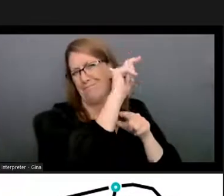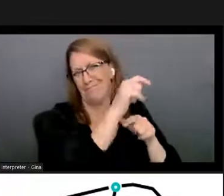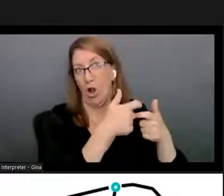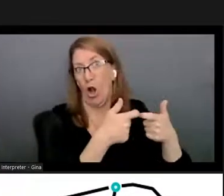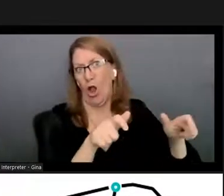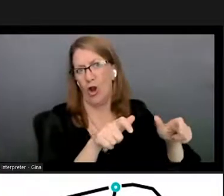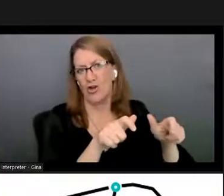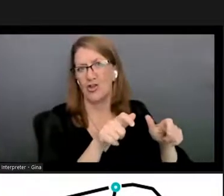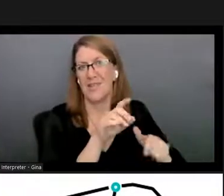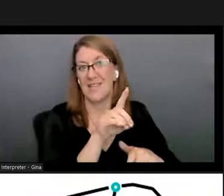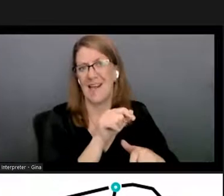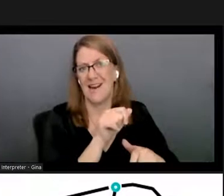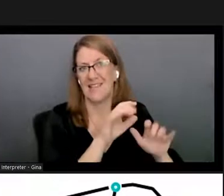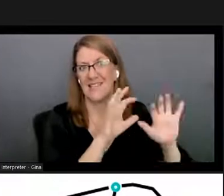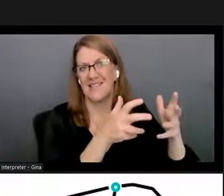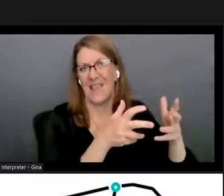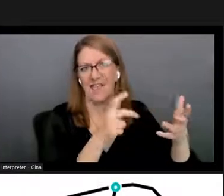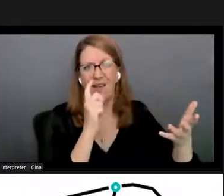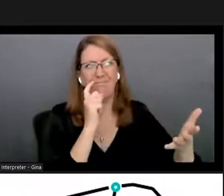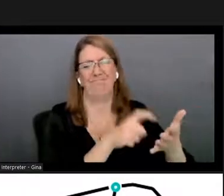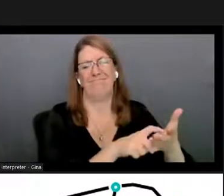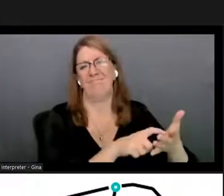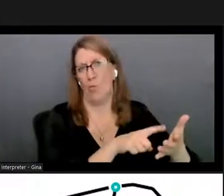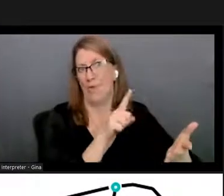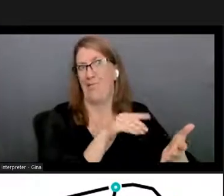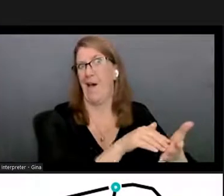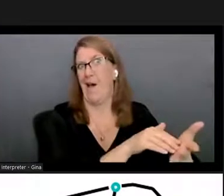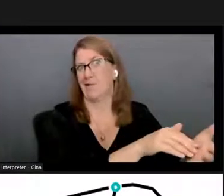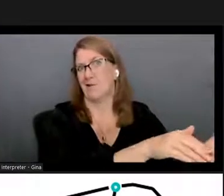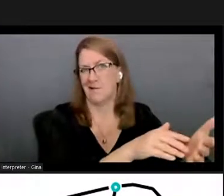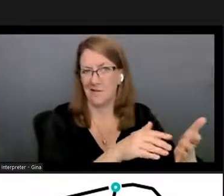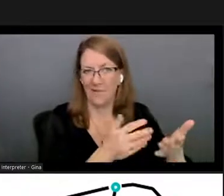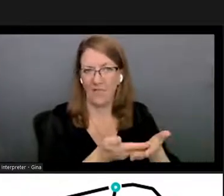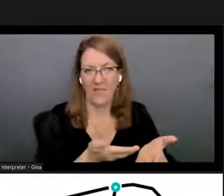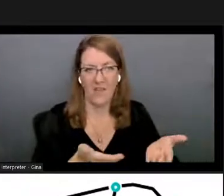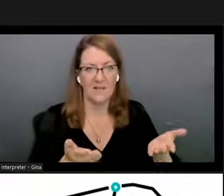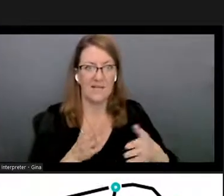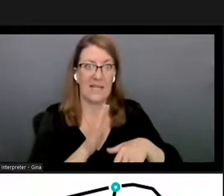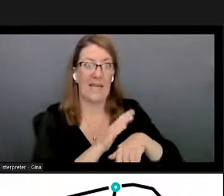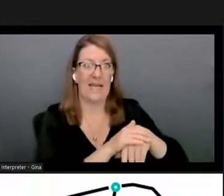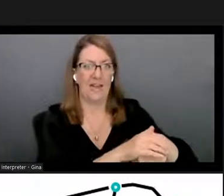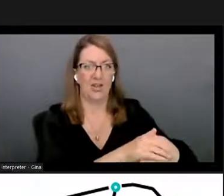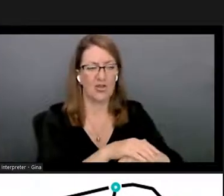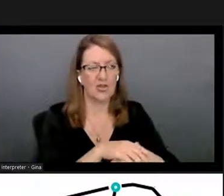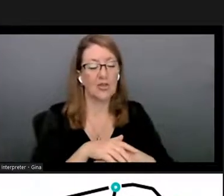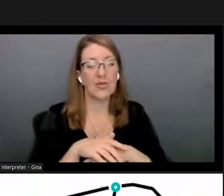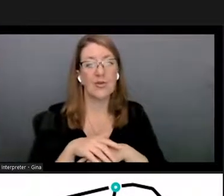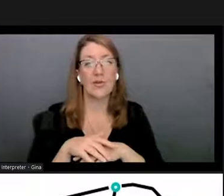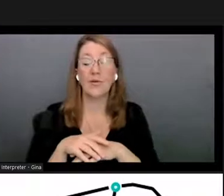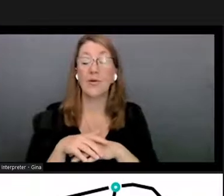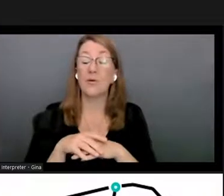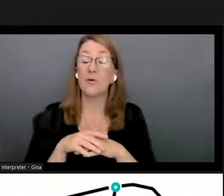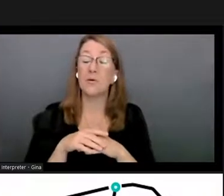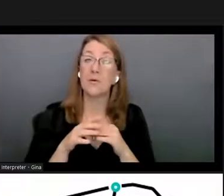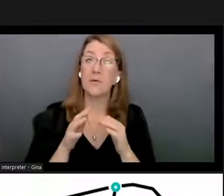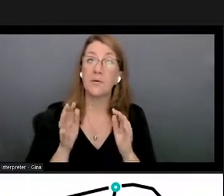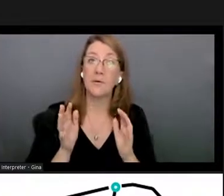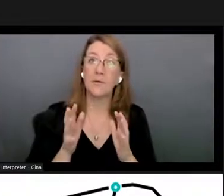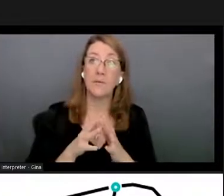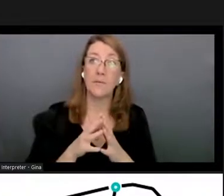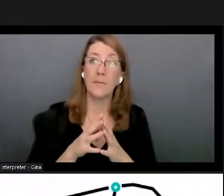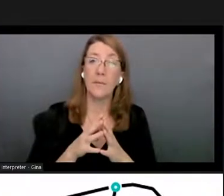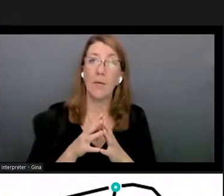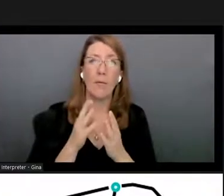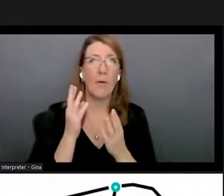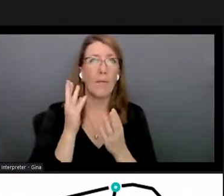data sets that can recognize thousands and thousands of things in english and as they i i